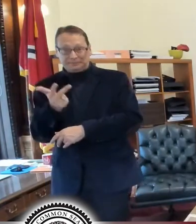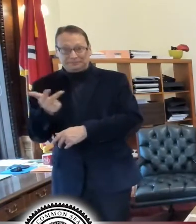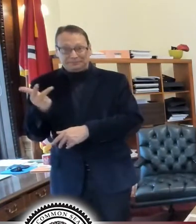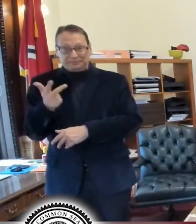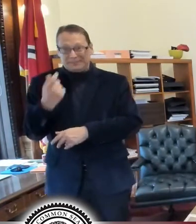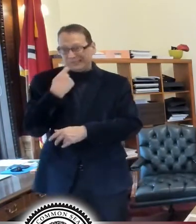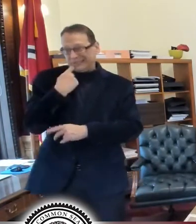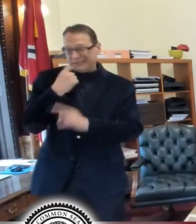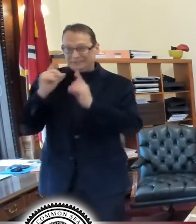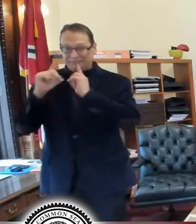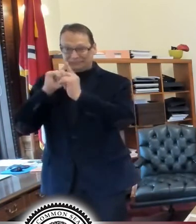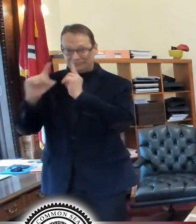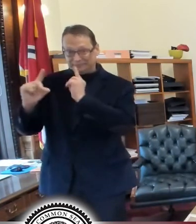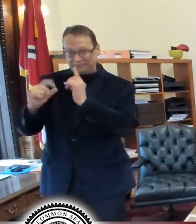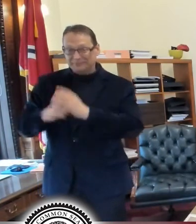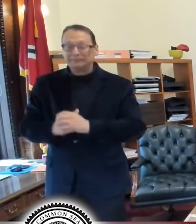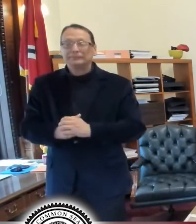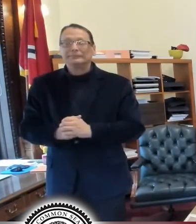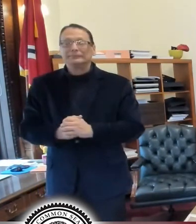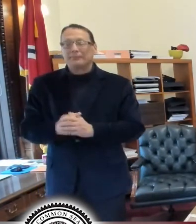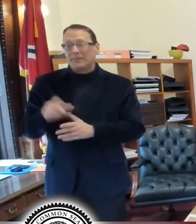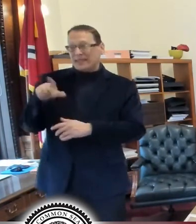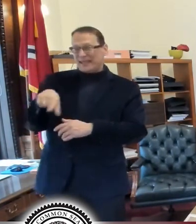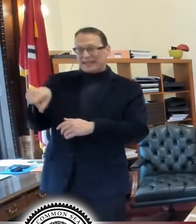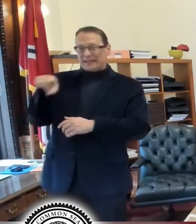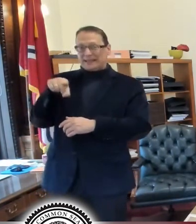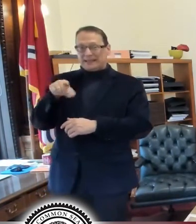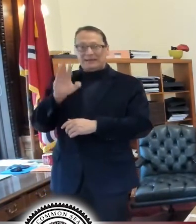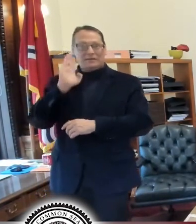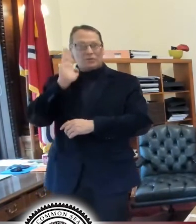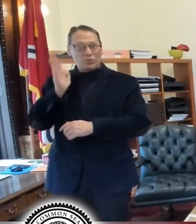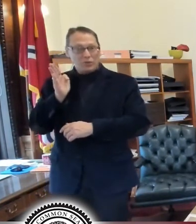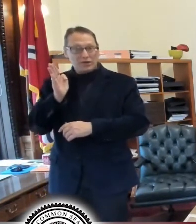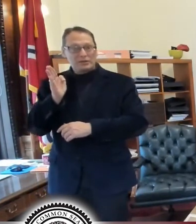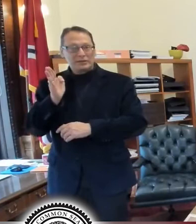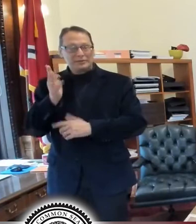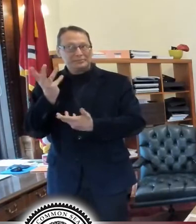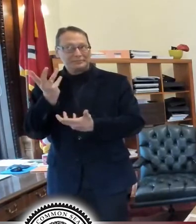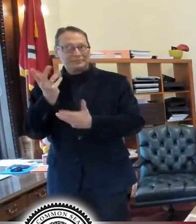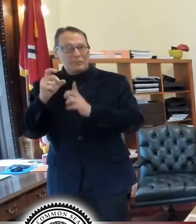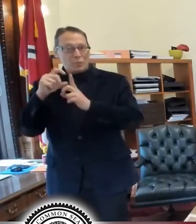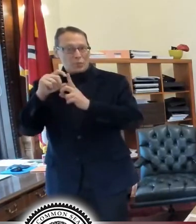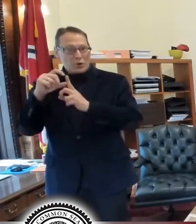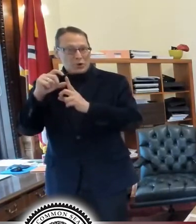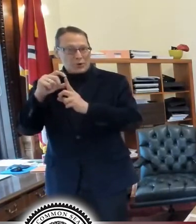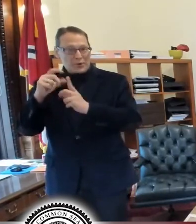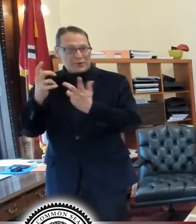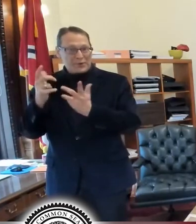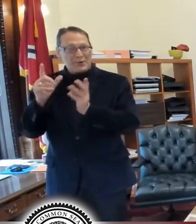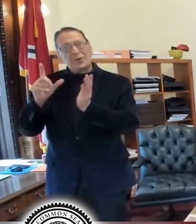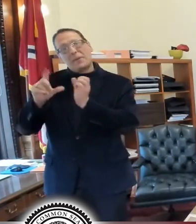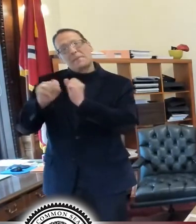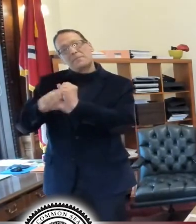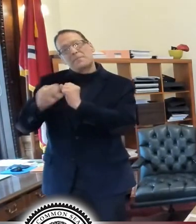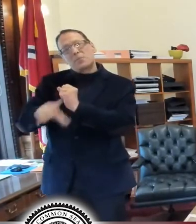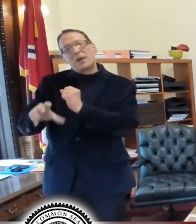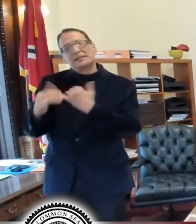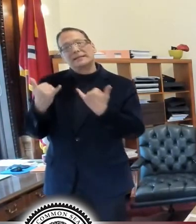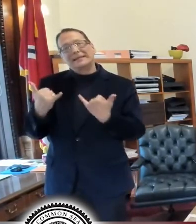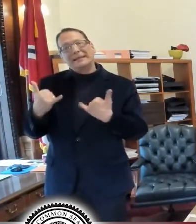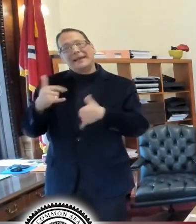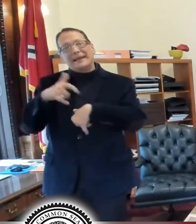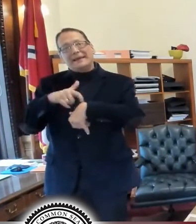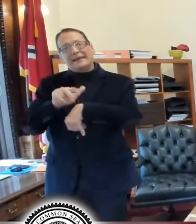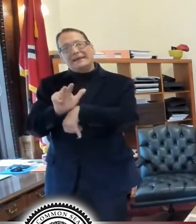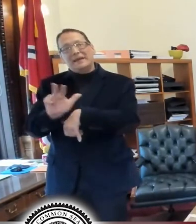They're going to be doing, um, any, uh, what do I want to say here? Press event this afternoon at 3